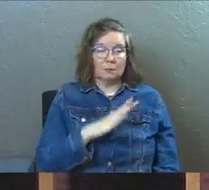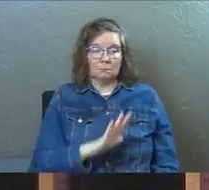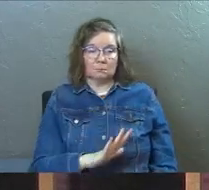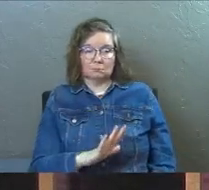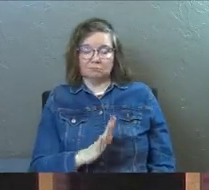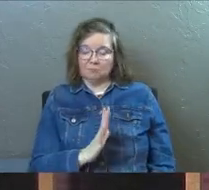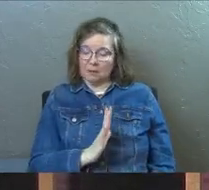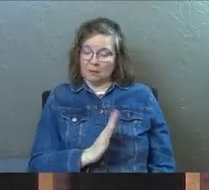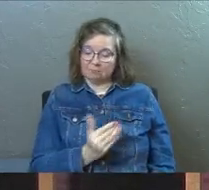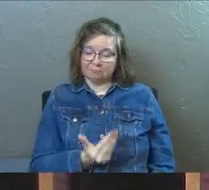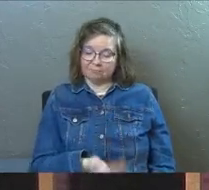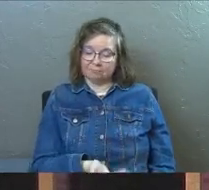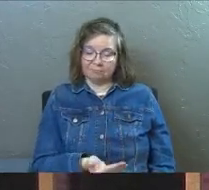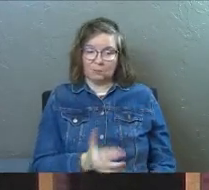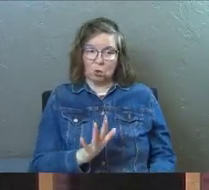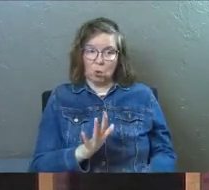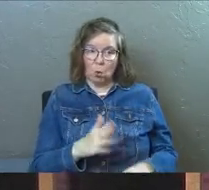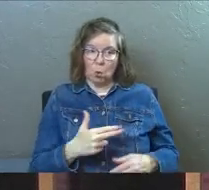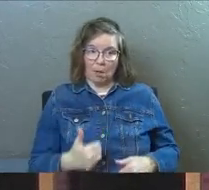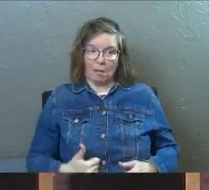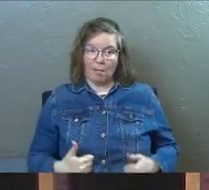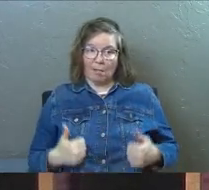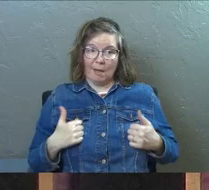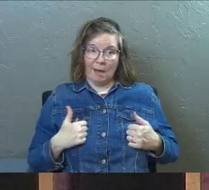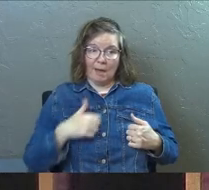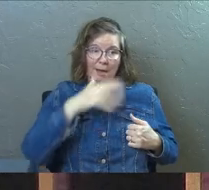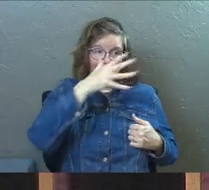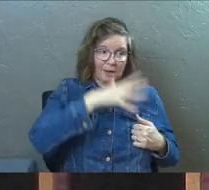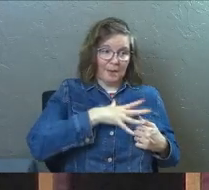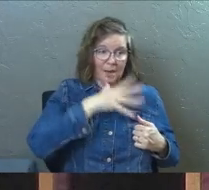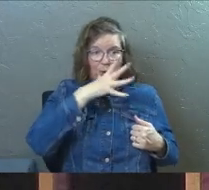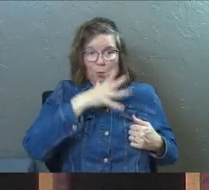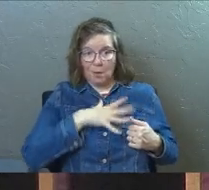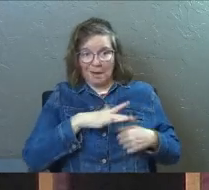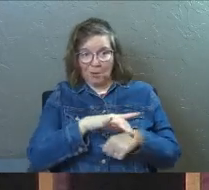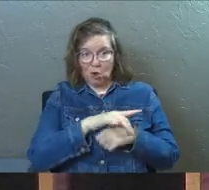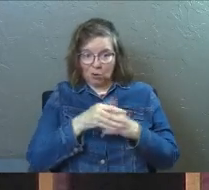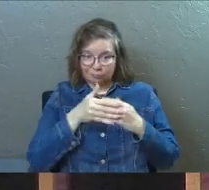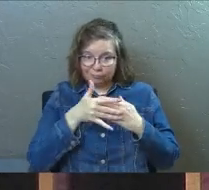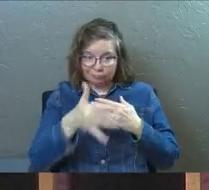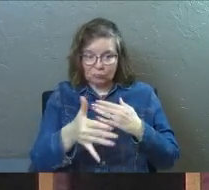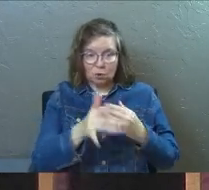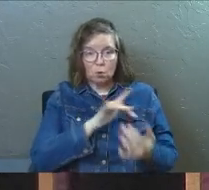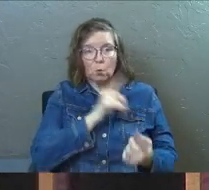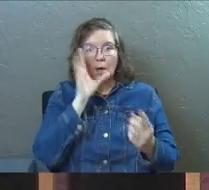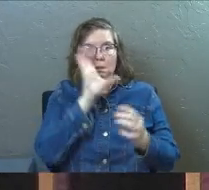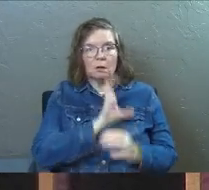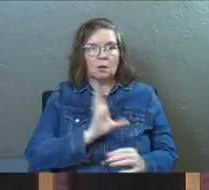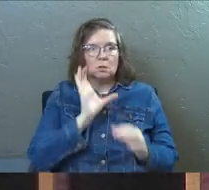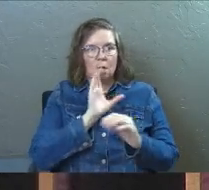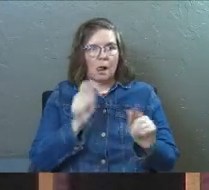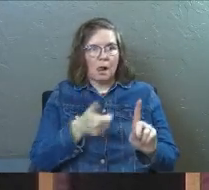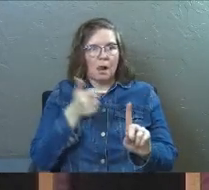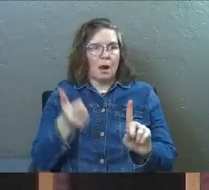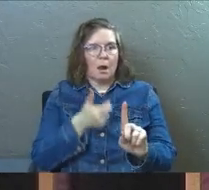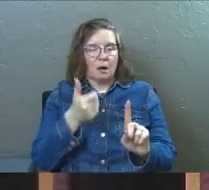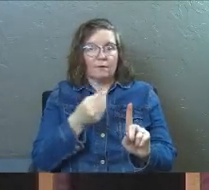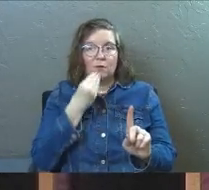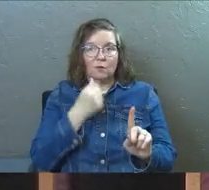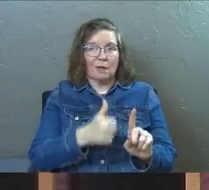then for the rest of your existence, mankind, men and women, you will reach for the food that will never satisfy you.